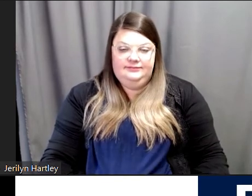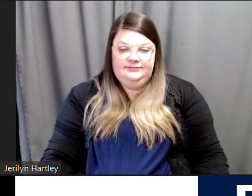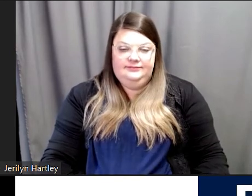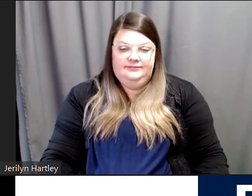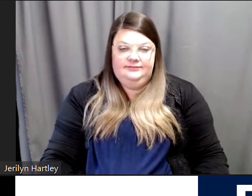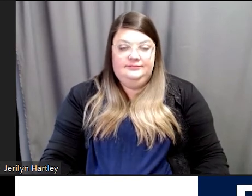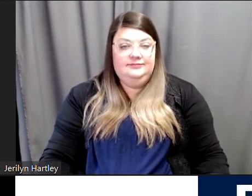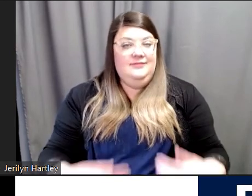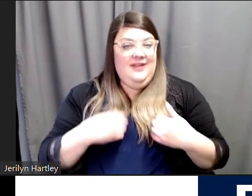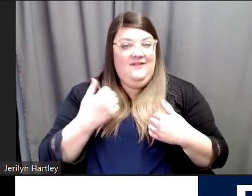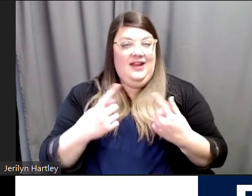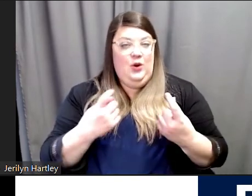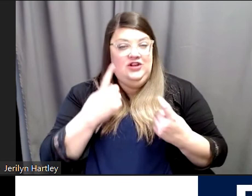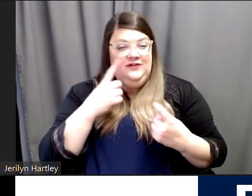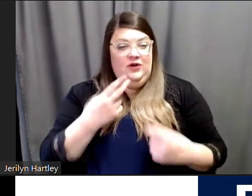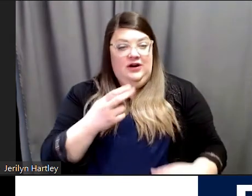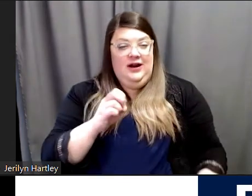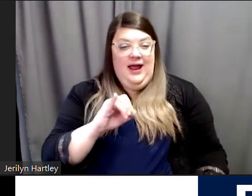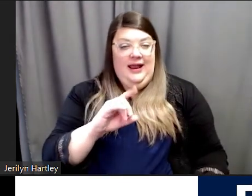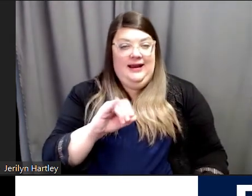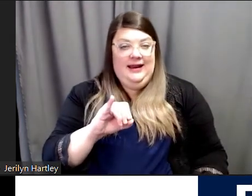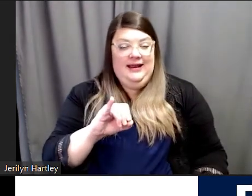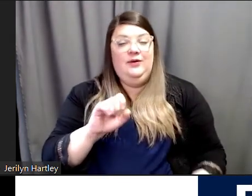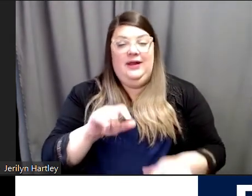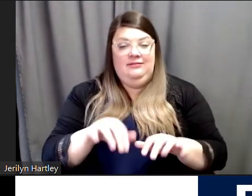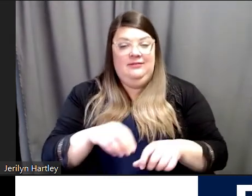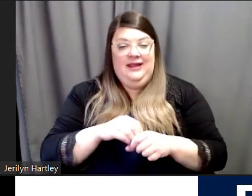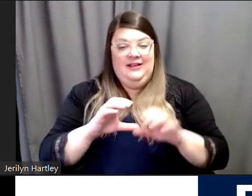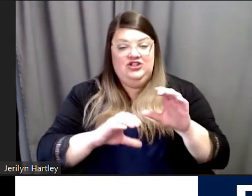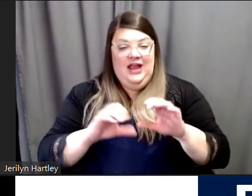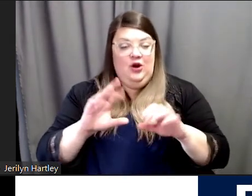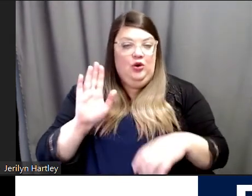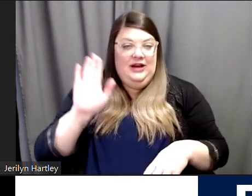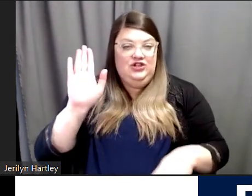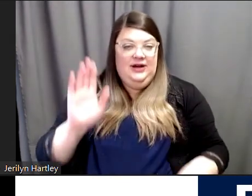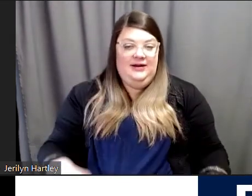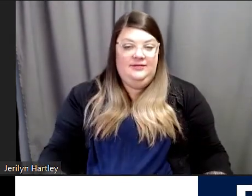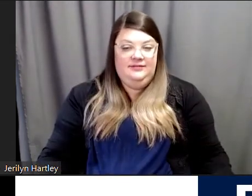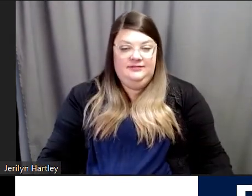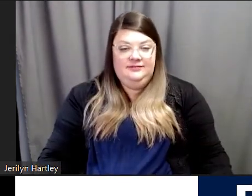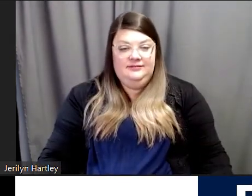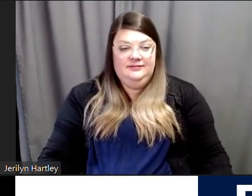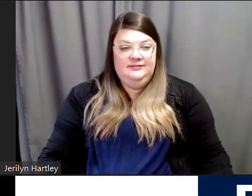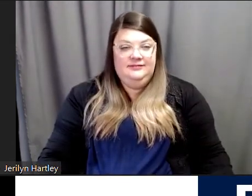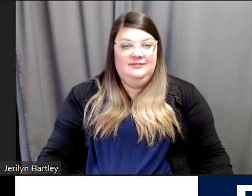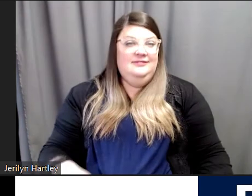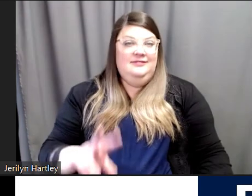Do we have any questions for Heidi? You can put them in the chat or raise your hand and unmute.